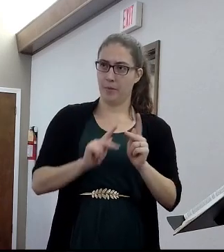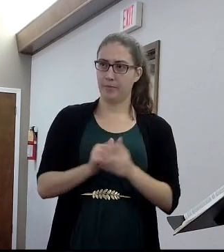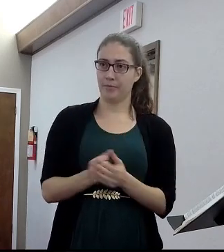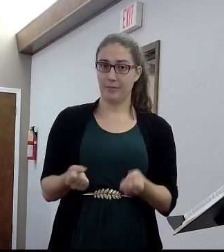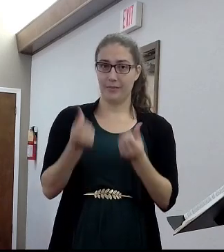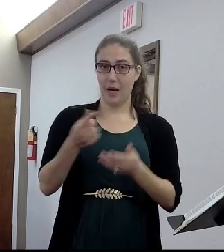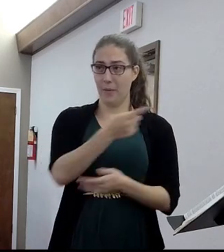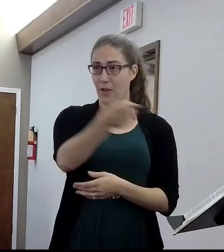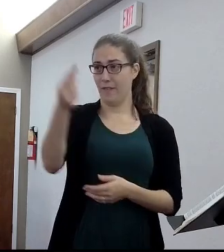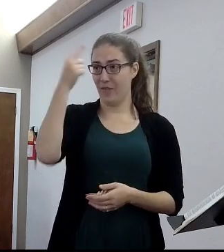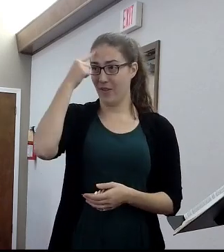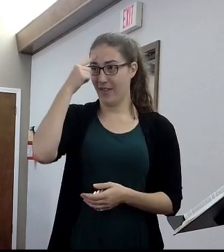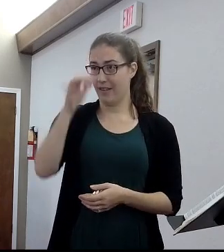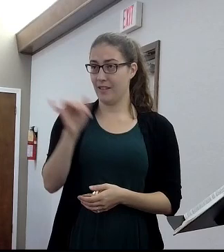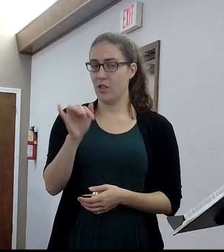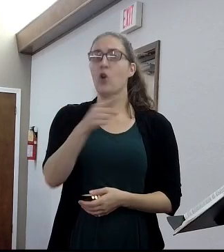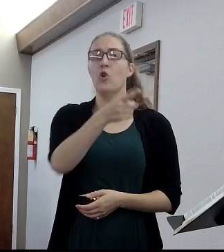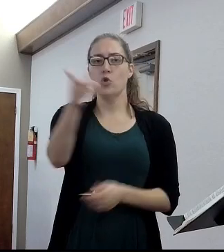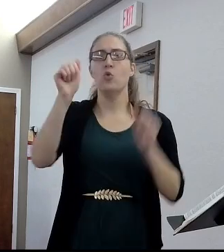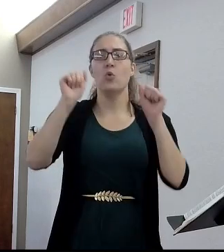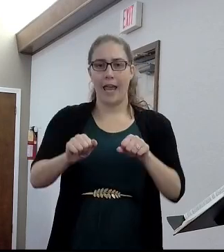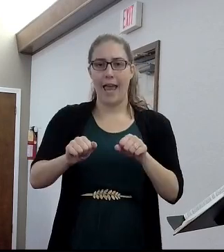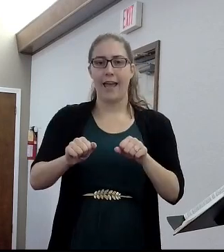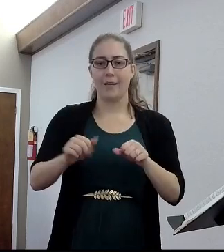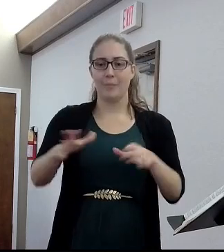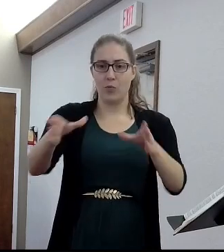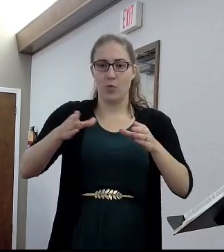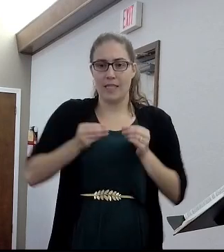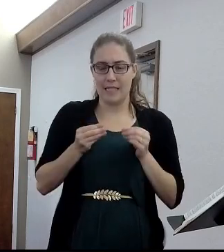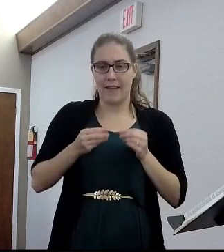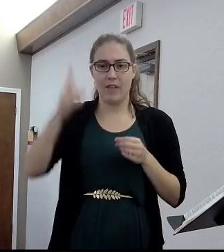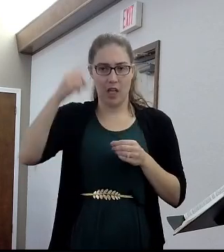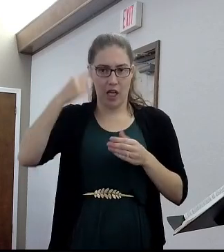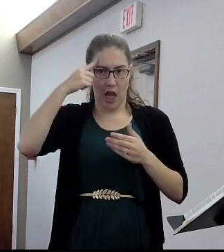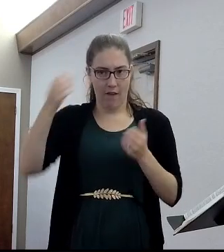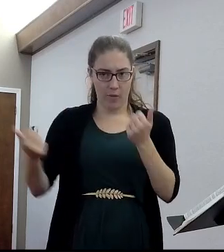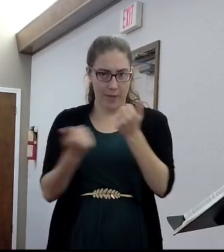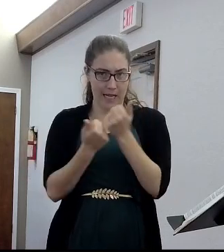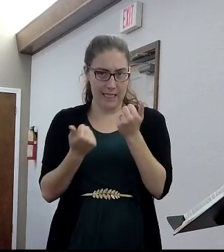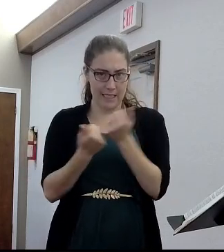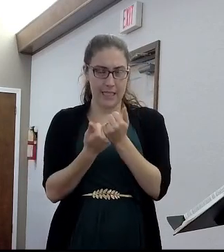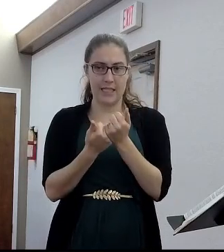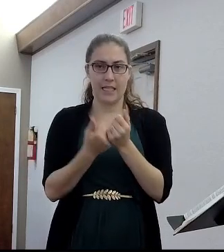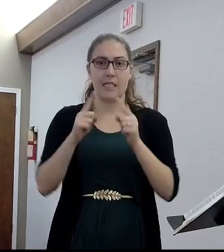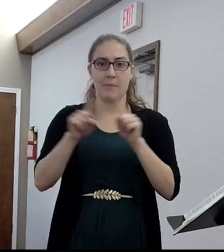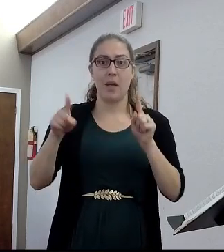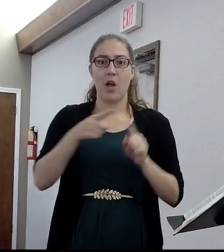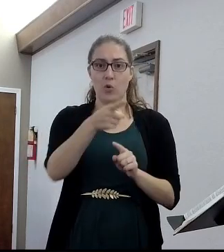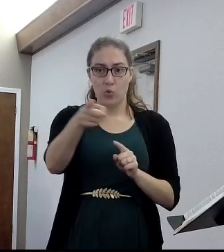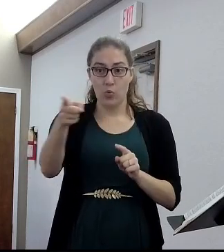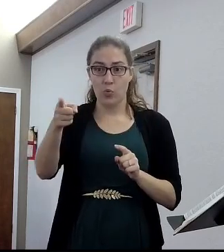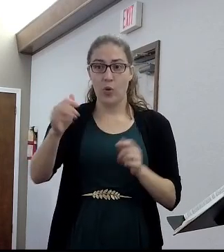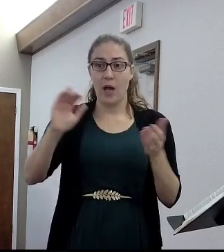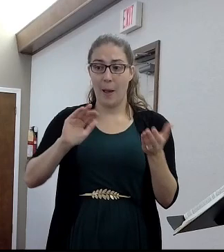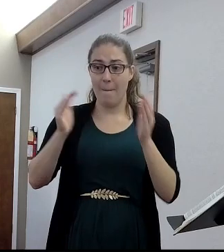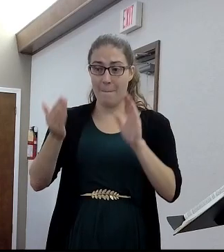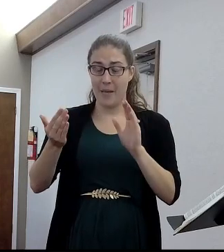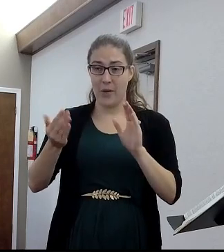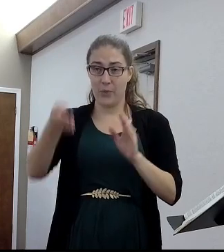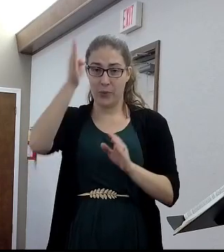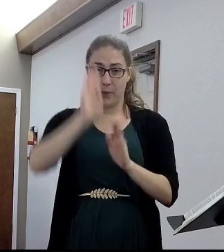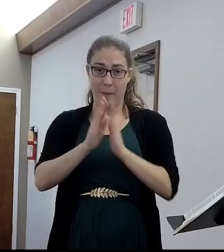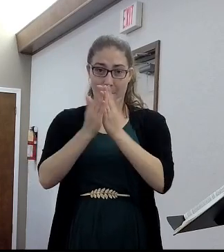Listen, you can be on government assistance in this country, and you are literally high class in the Bible.